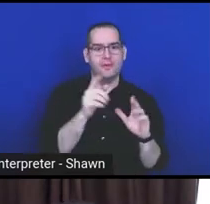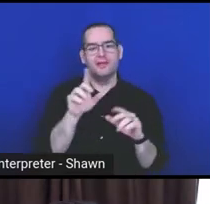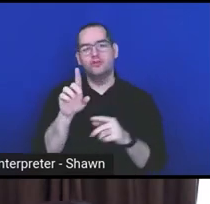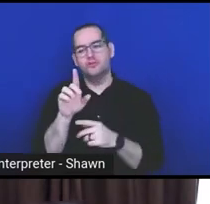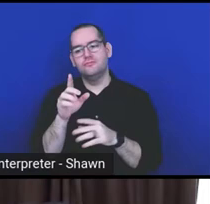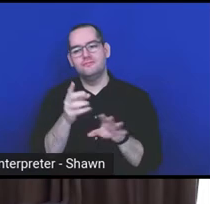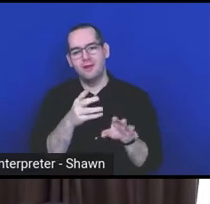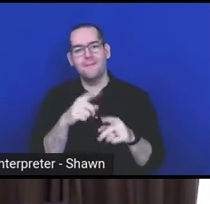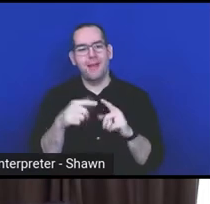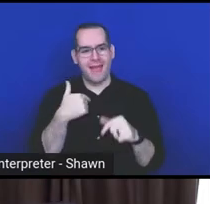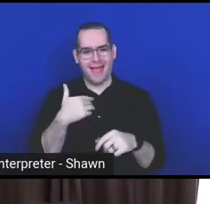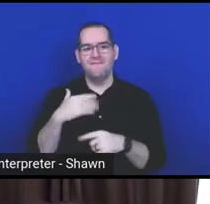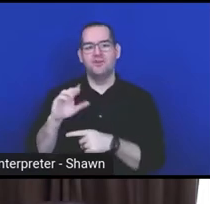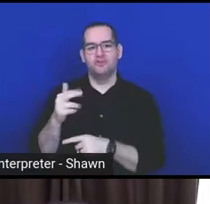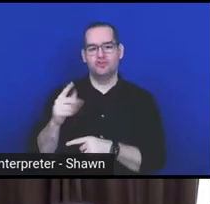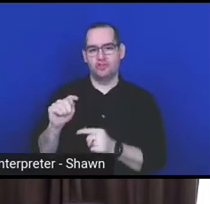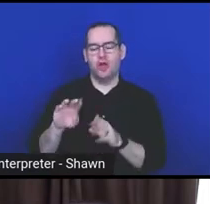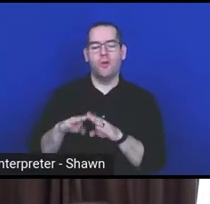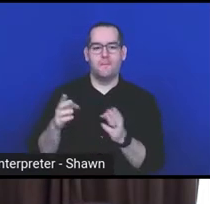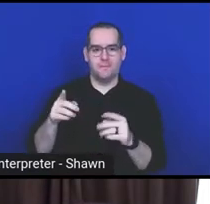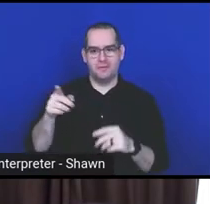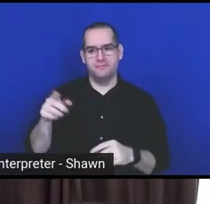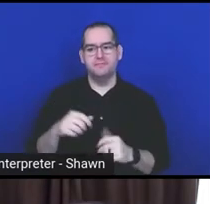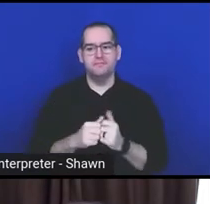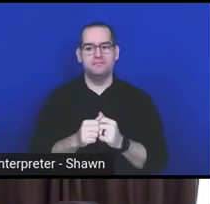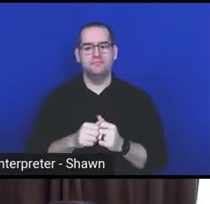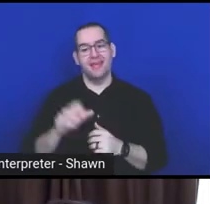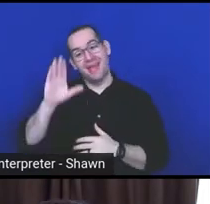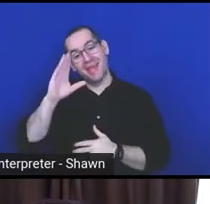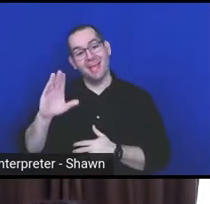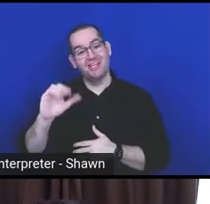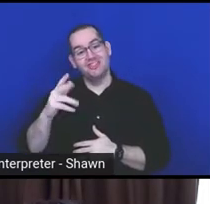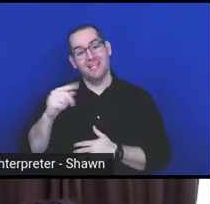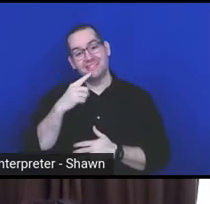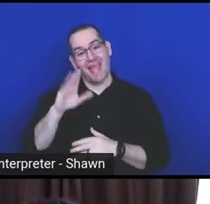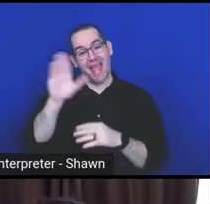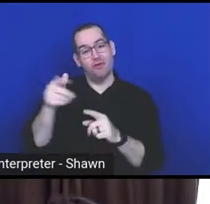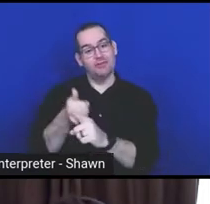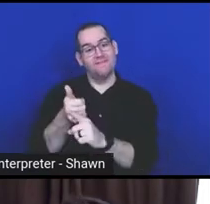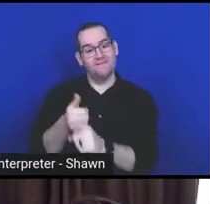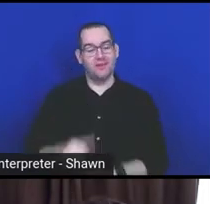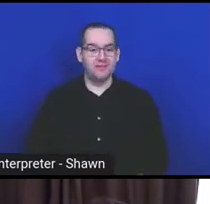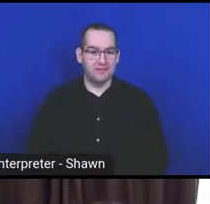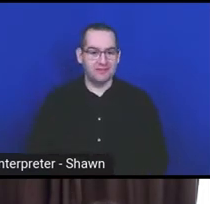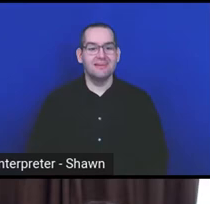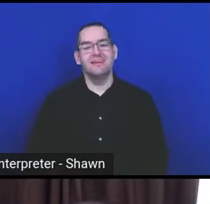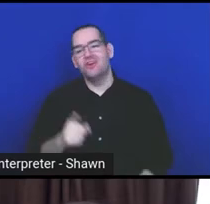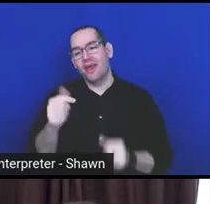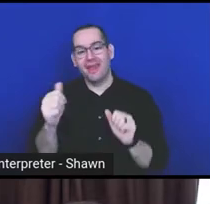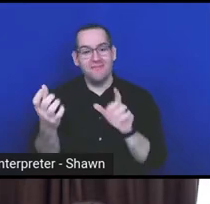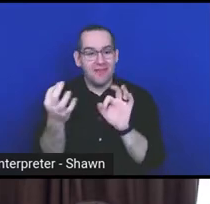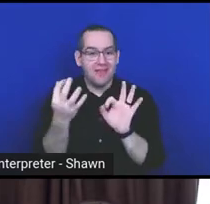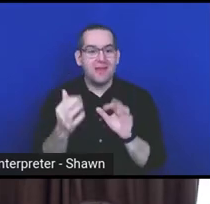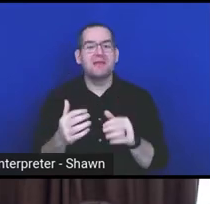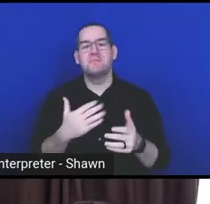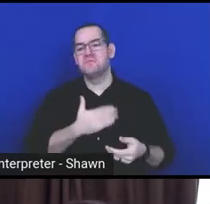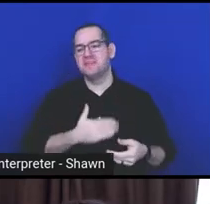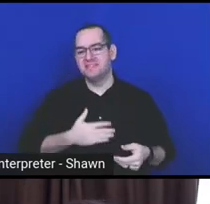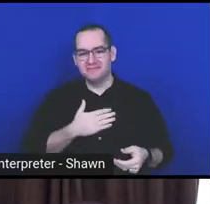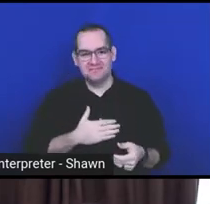do have chat open, hey chat, say hi to yourselves, so if you have any feedback, please